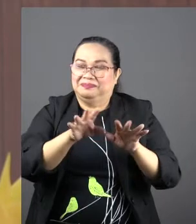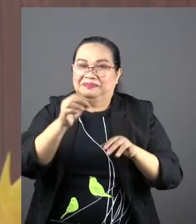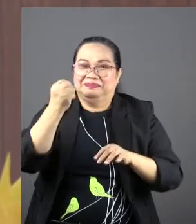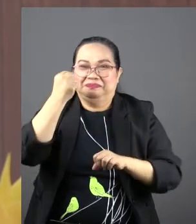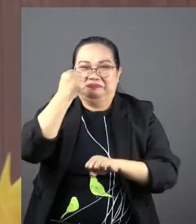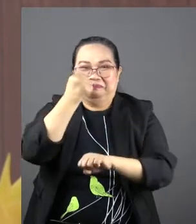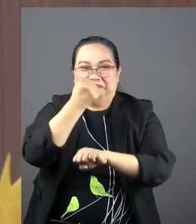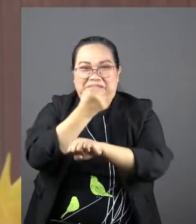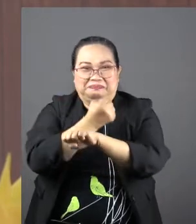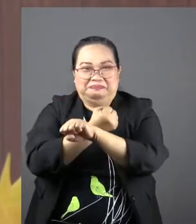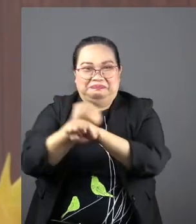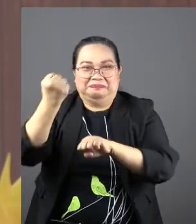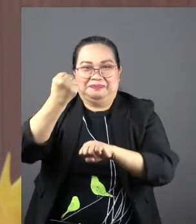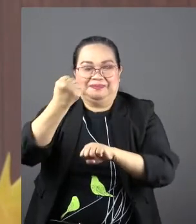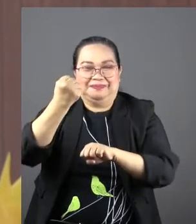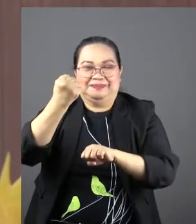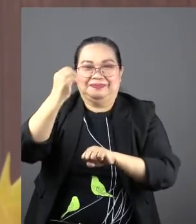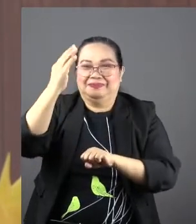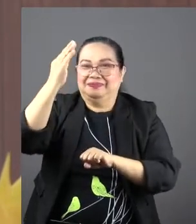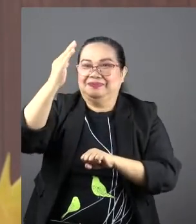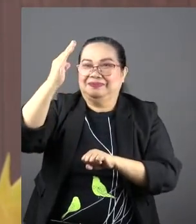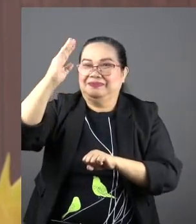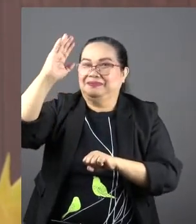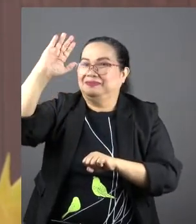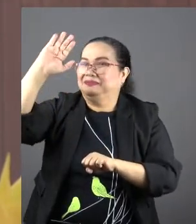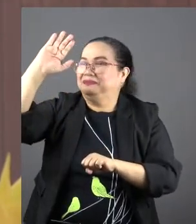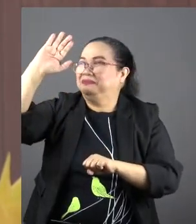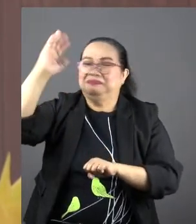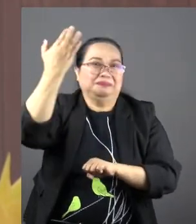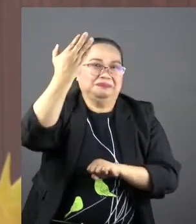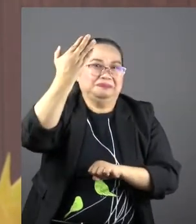back to the faith to raise them in.